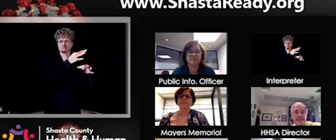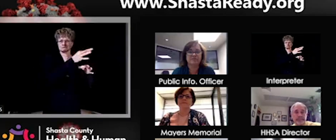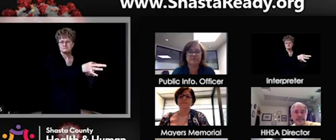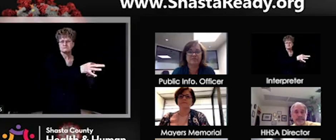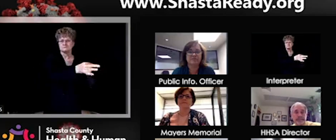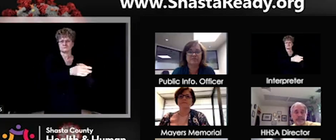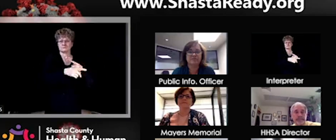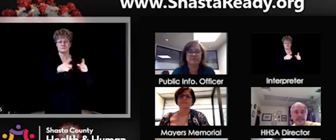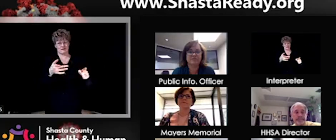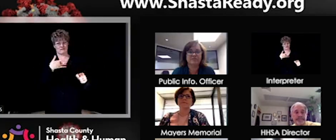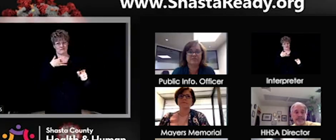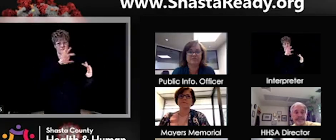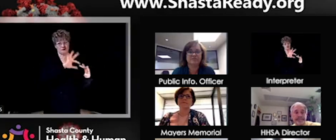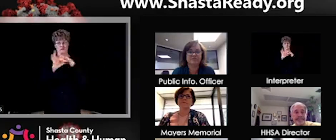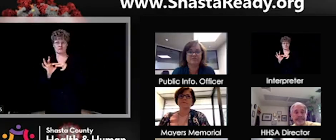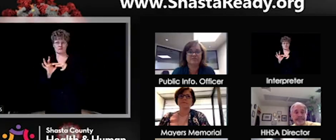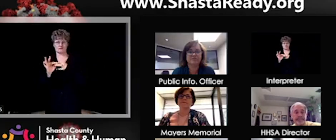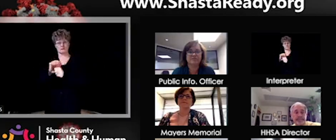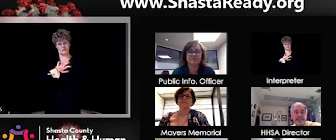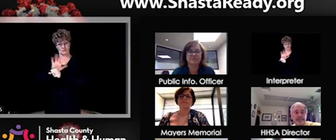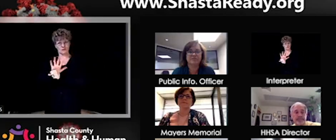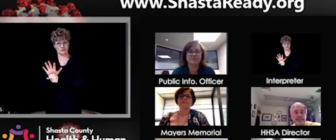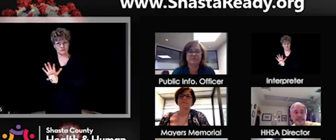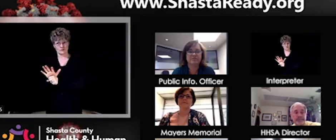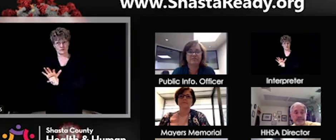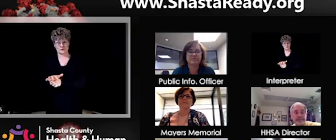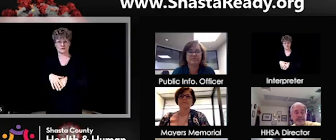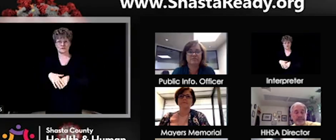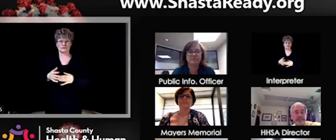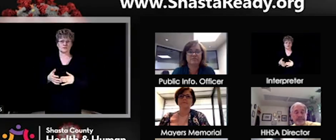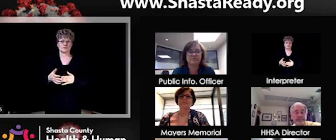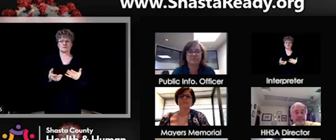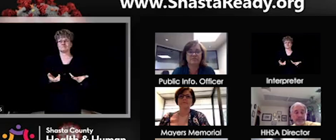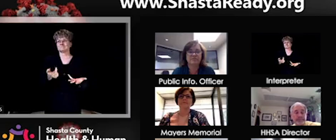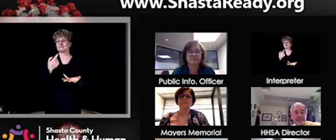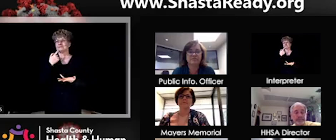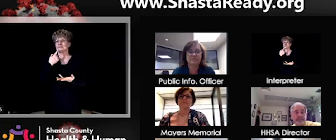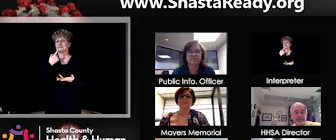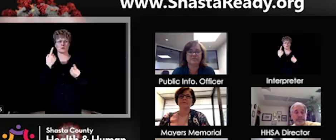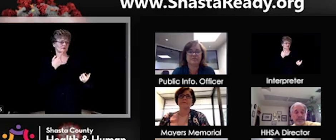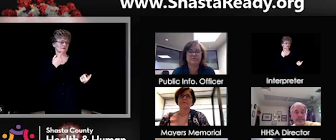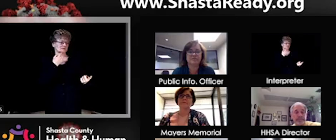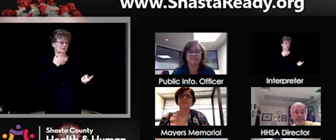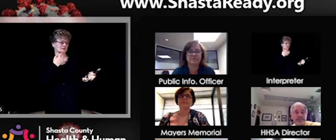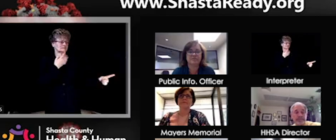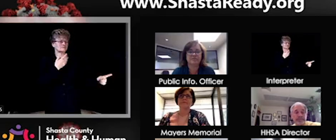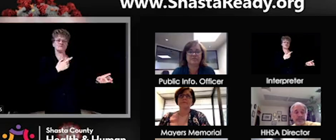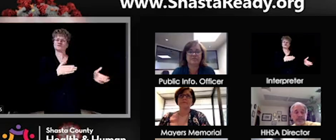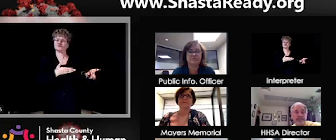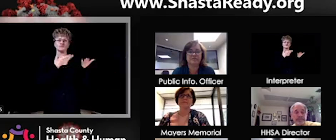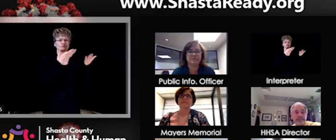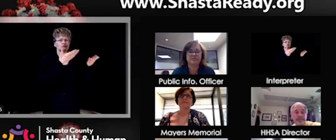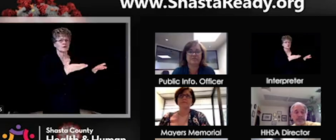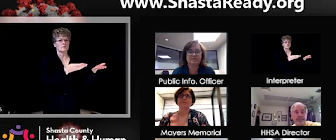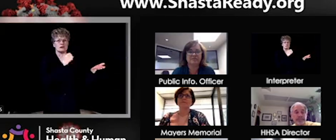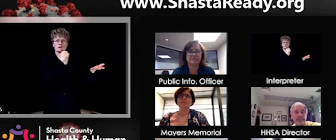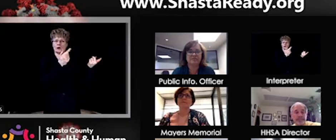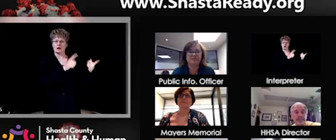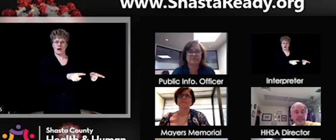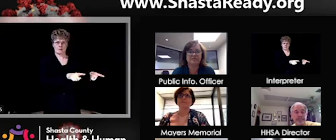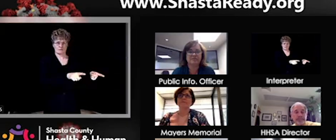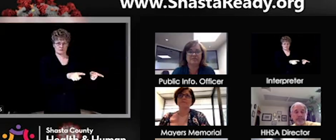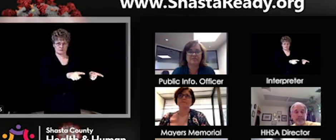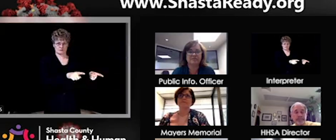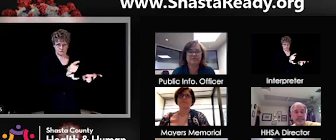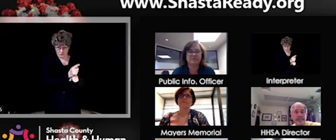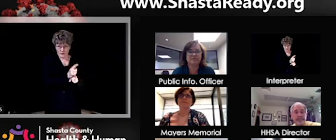a rodeo not to happen. So they recommend no. And then the people go ahead and do it. I think there's a drag strip race